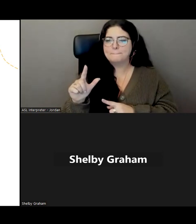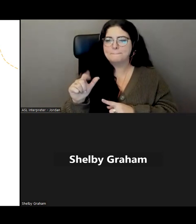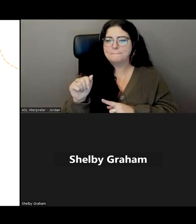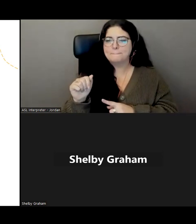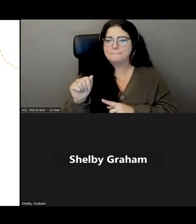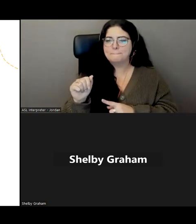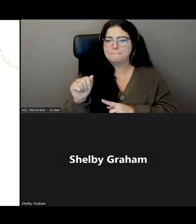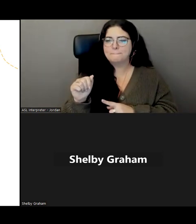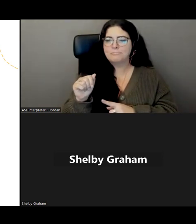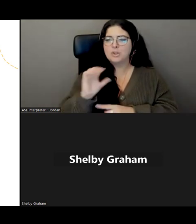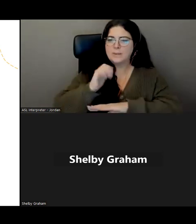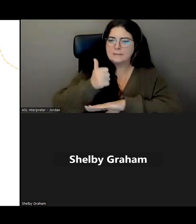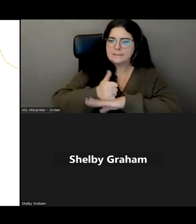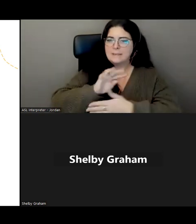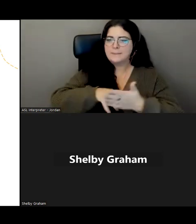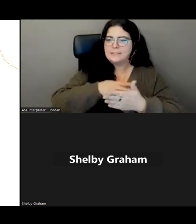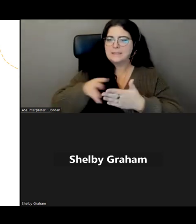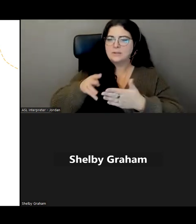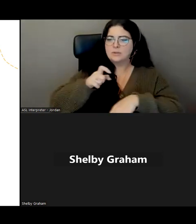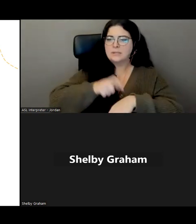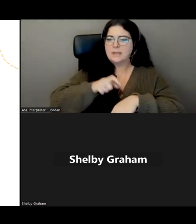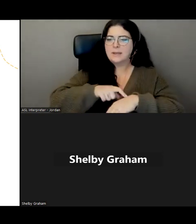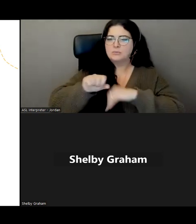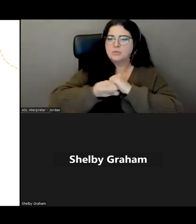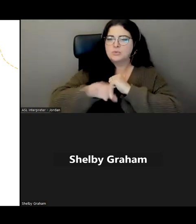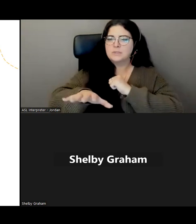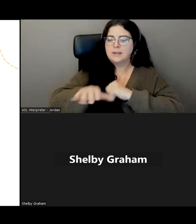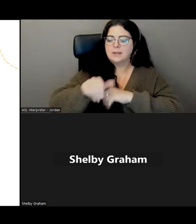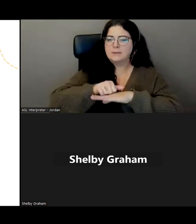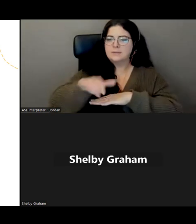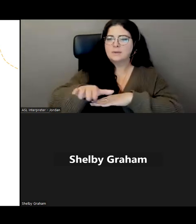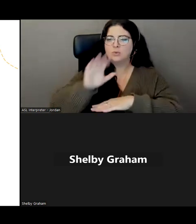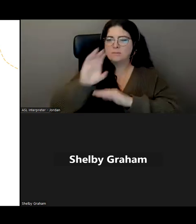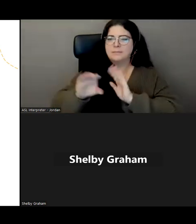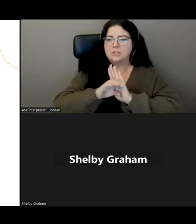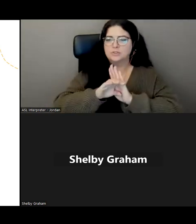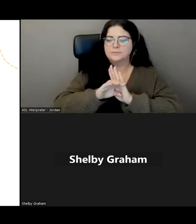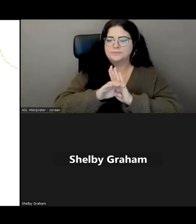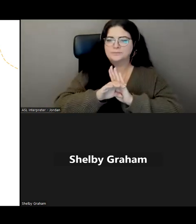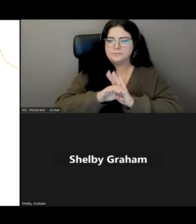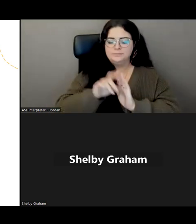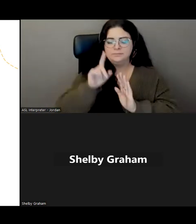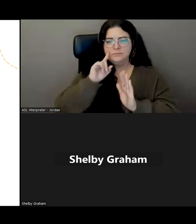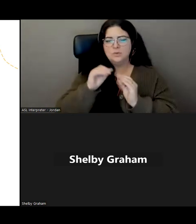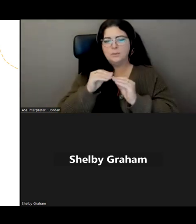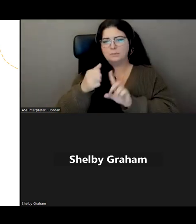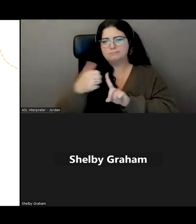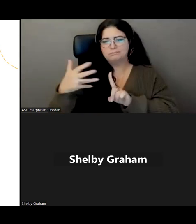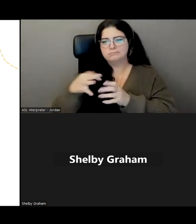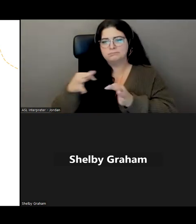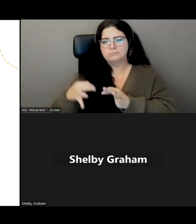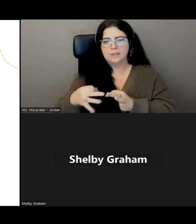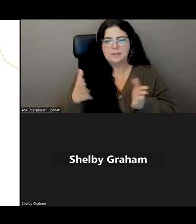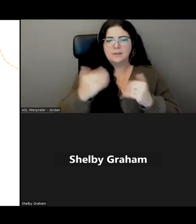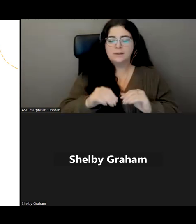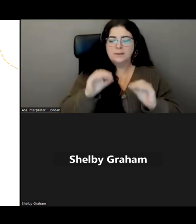schedule posts basically and look at the analytics. So we go over that kind of stuff if you're looking for the background. Google